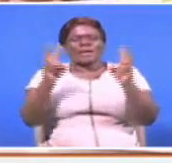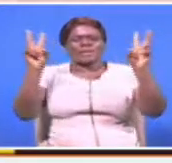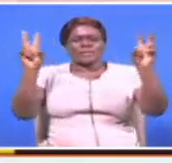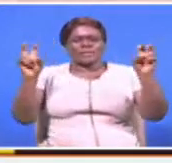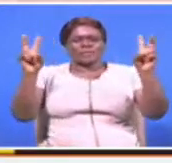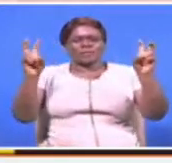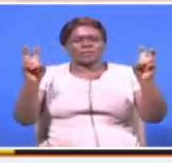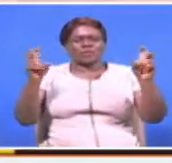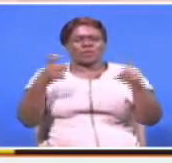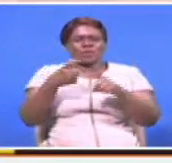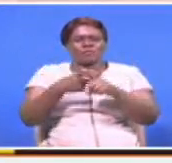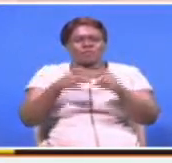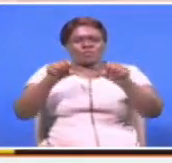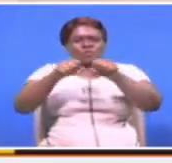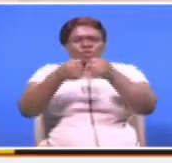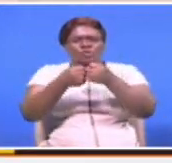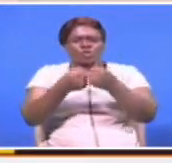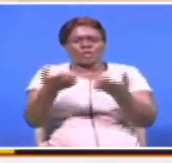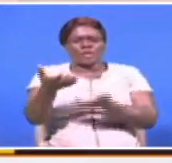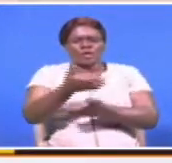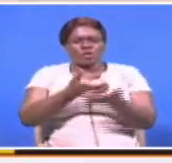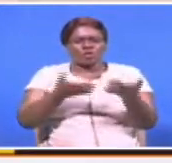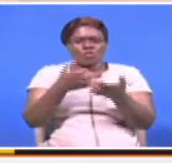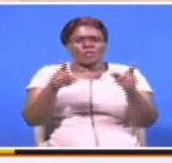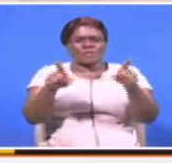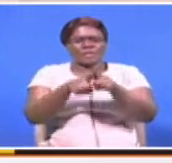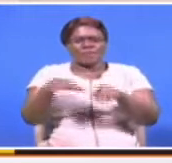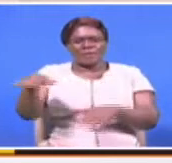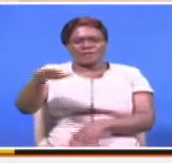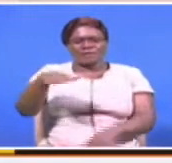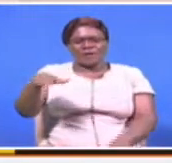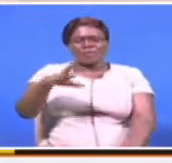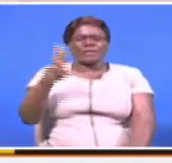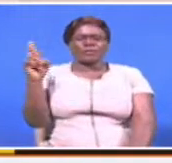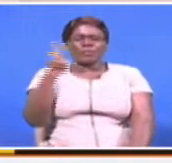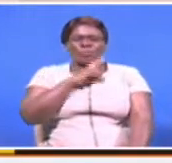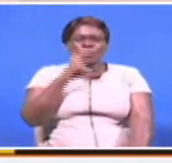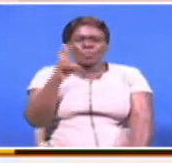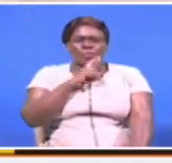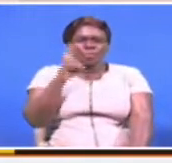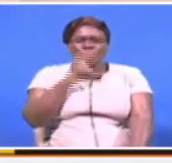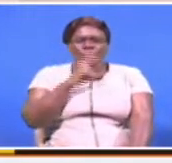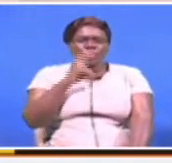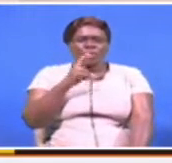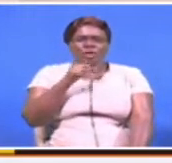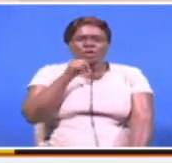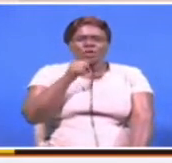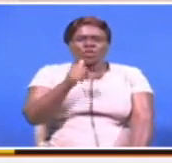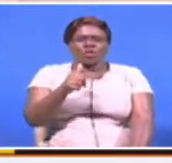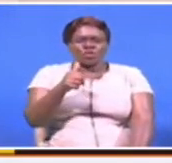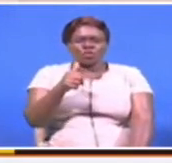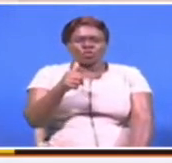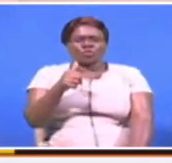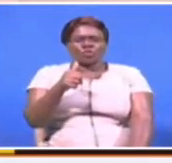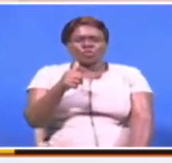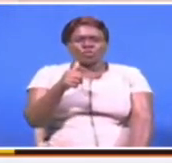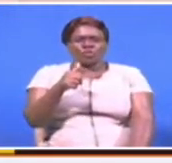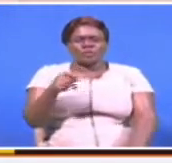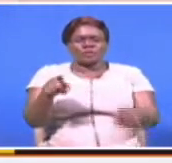RANGING FROM SOCIO ECONOMIC AND ENVIRONMENTAL THREATS NOT WITH STANDING